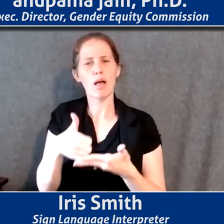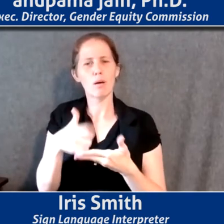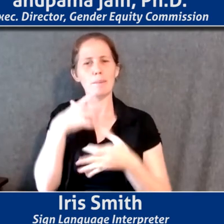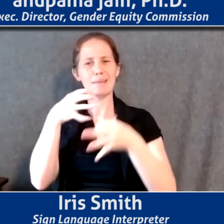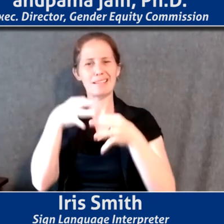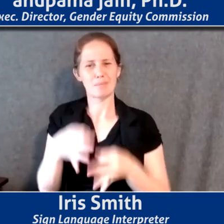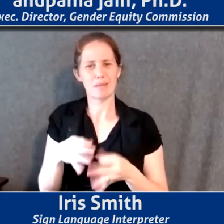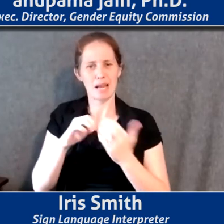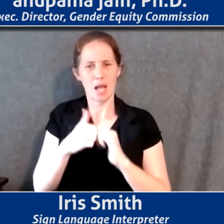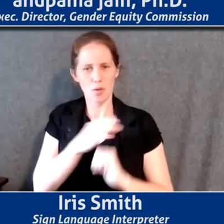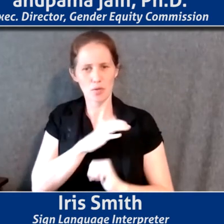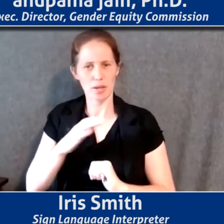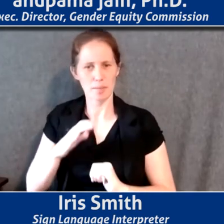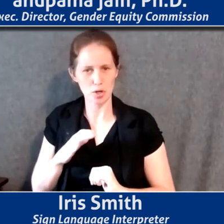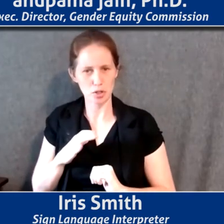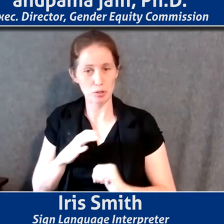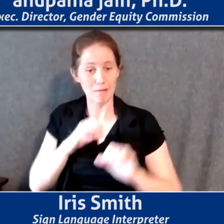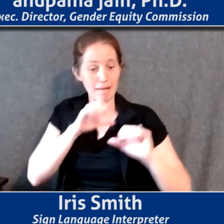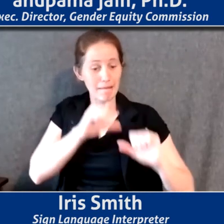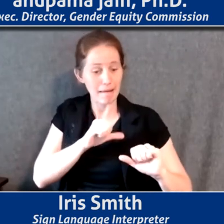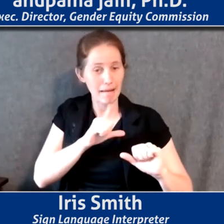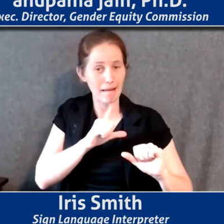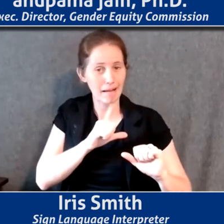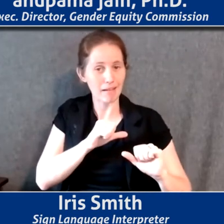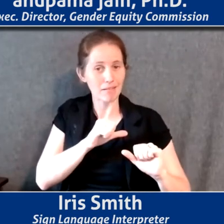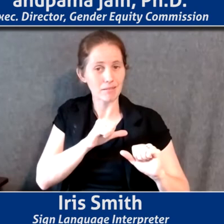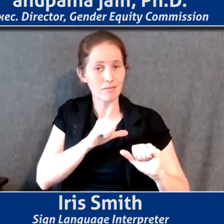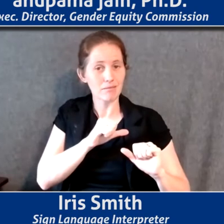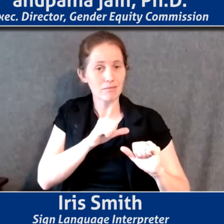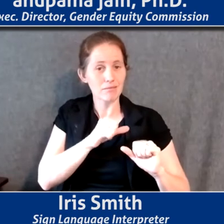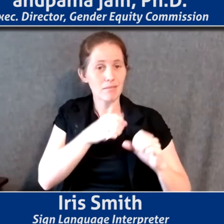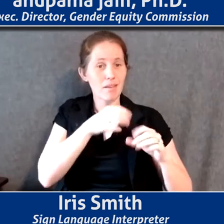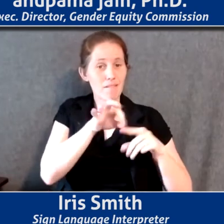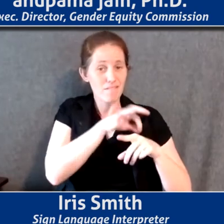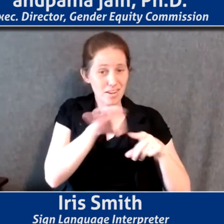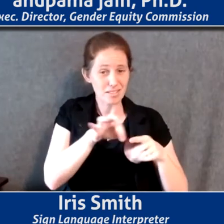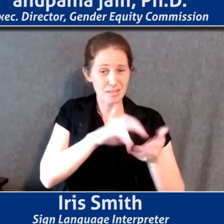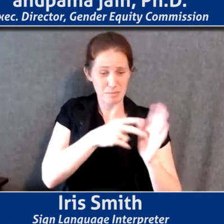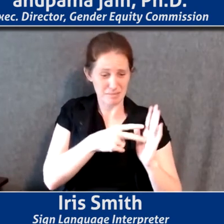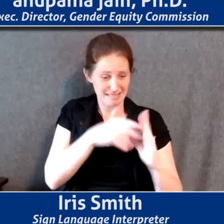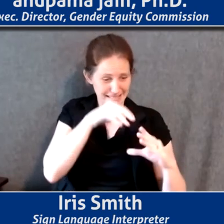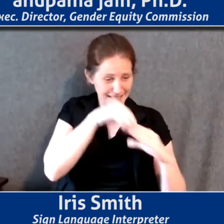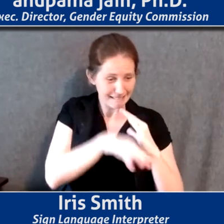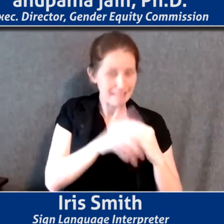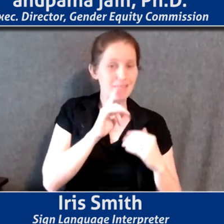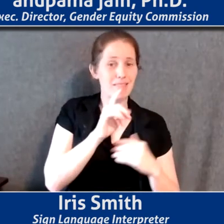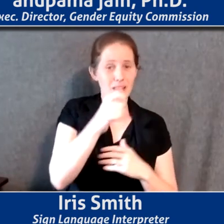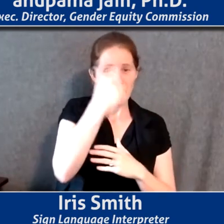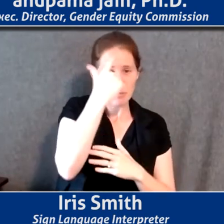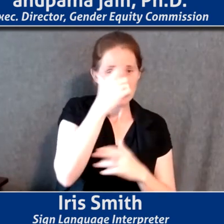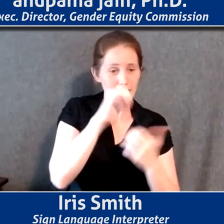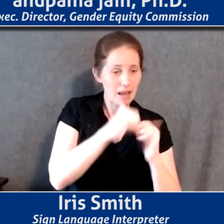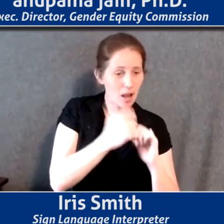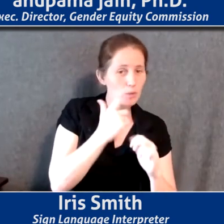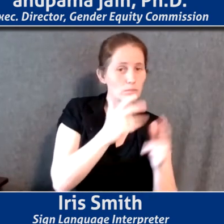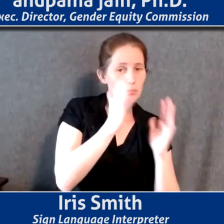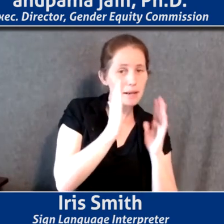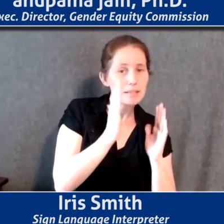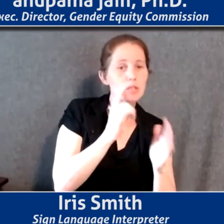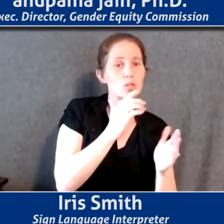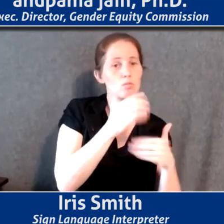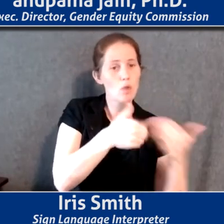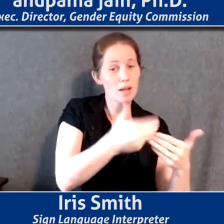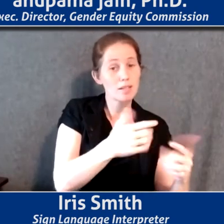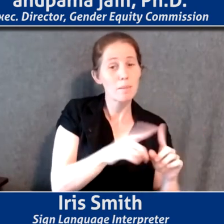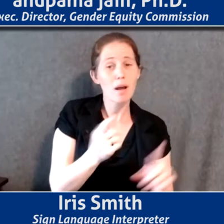both has and can function as, which is an interface to city government for folks to give their input and to take part in process. But when it